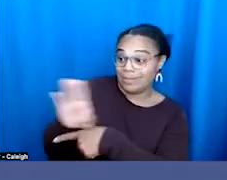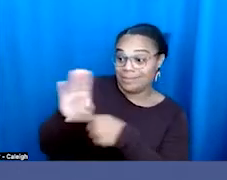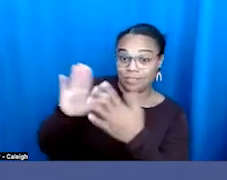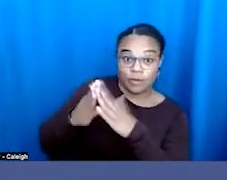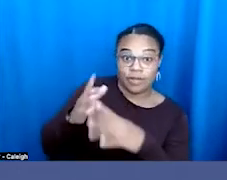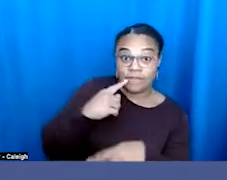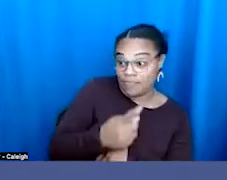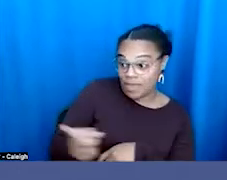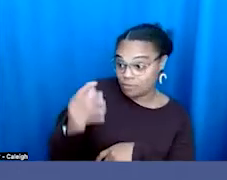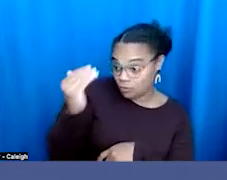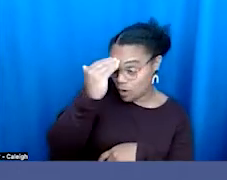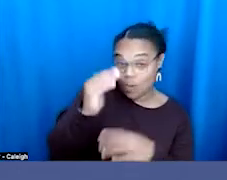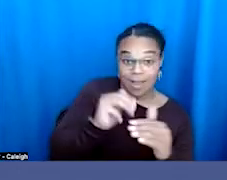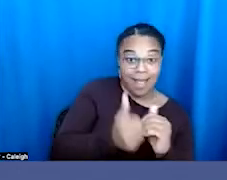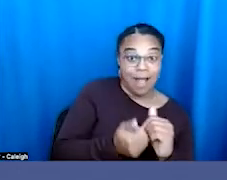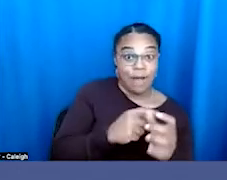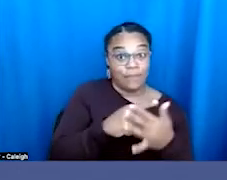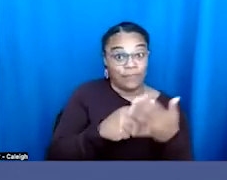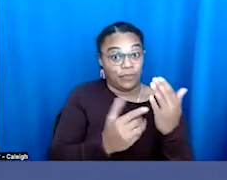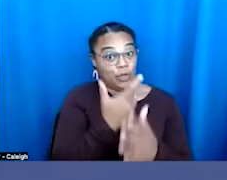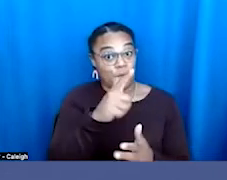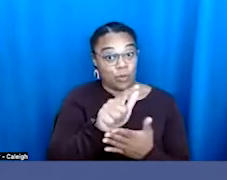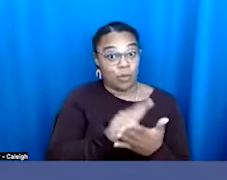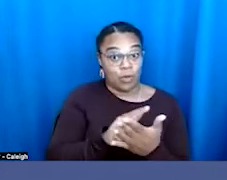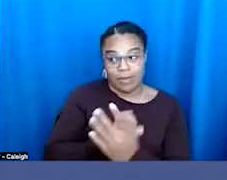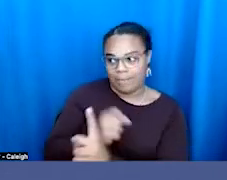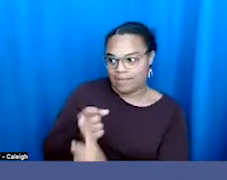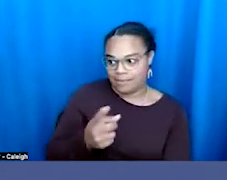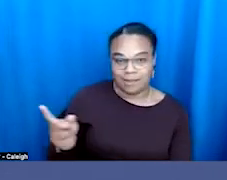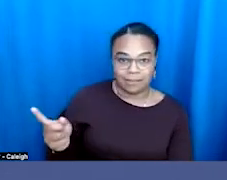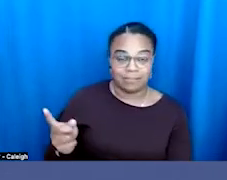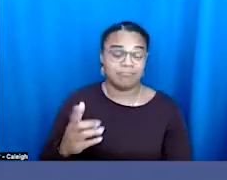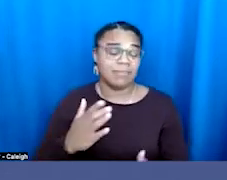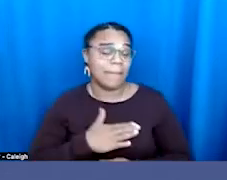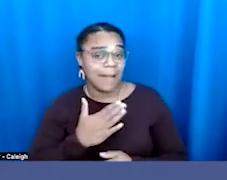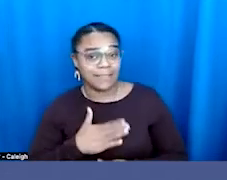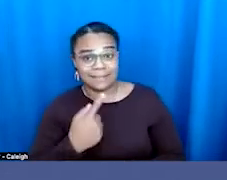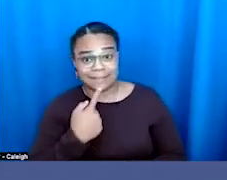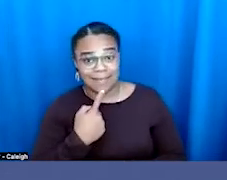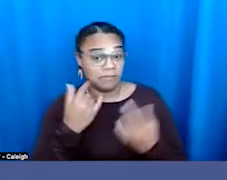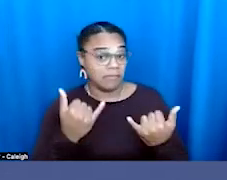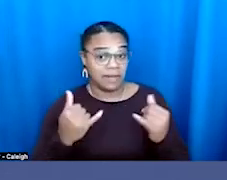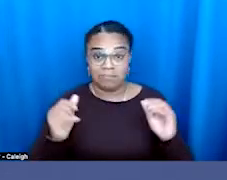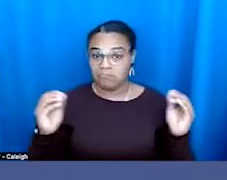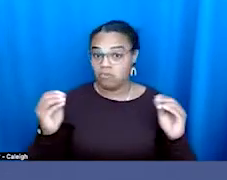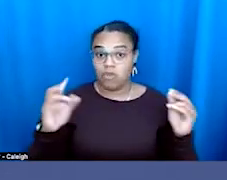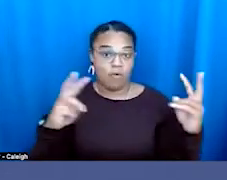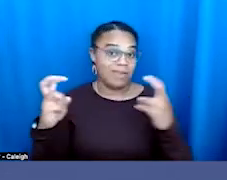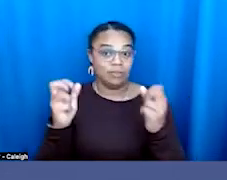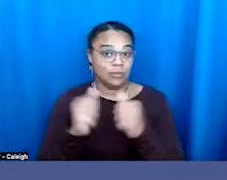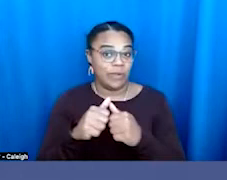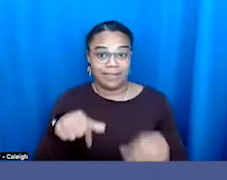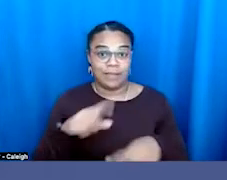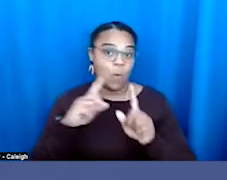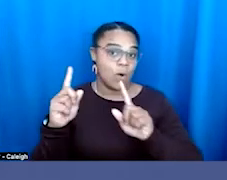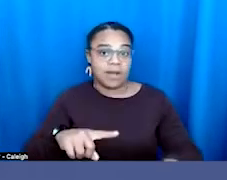would mean for them. And happy to say that we haven't had any issues with any of the ordinances that have